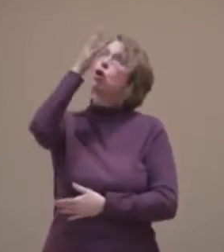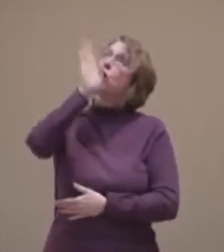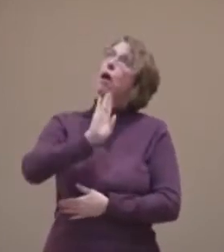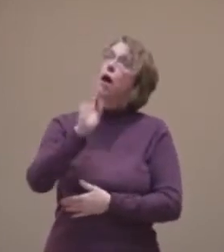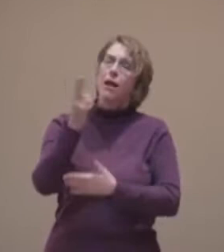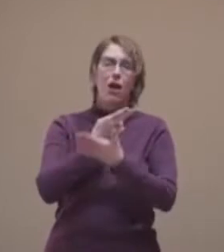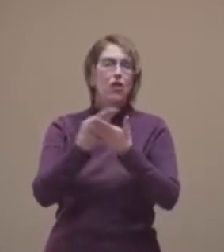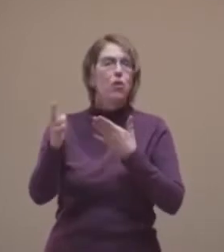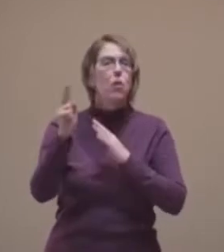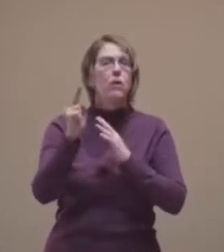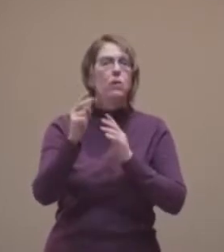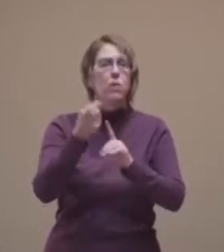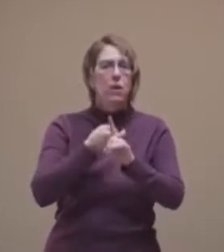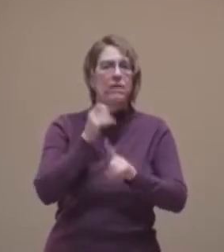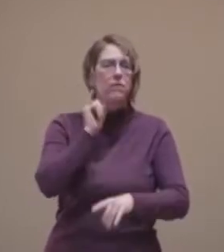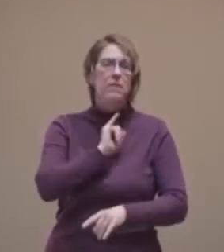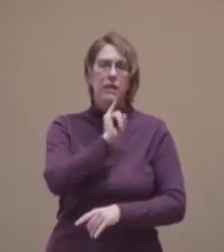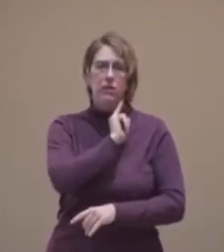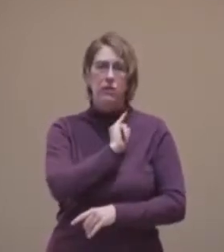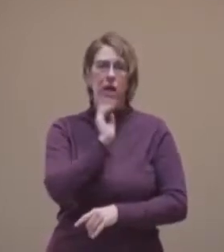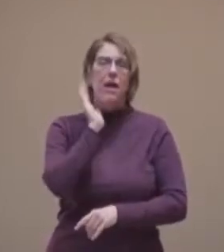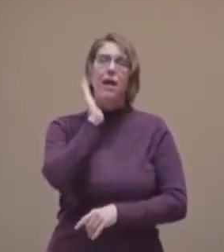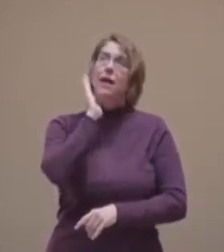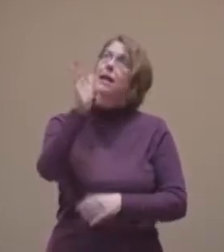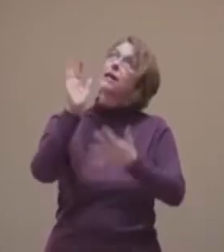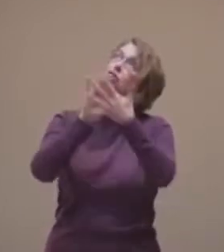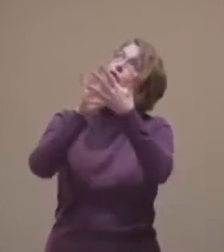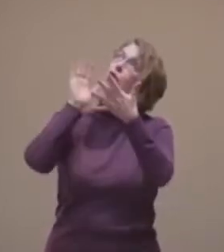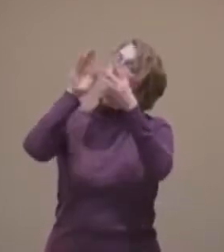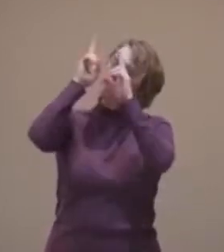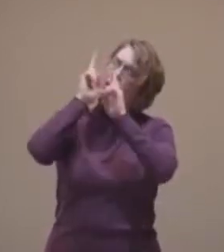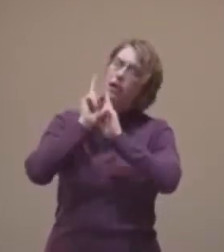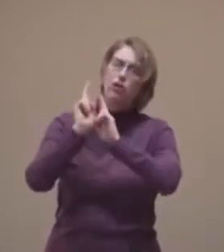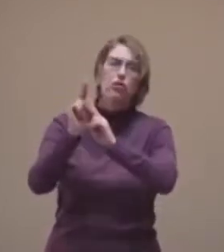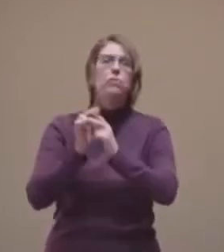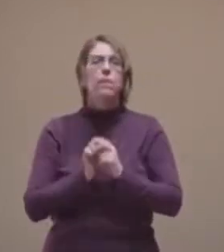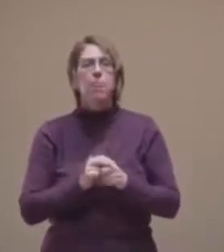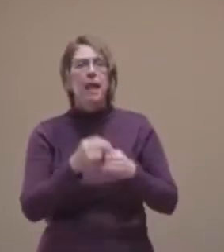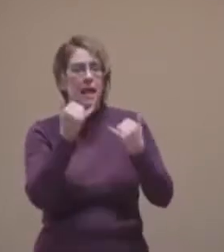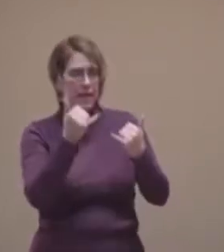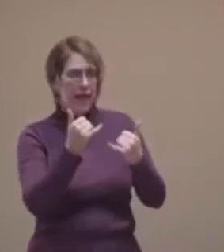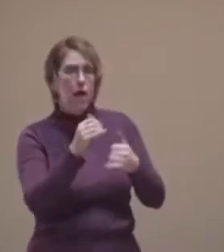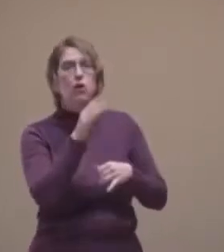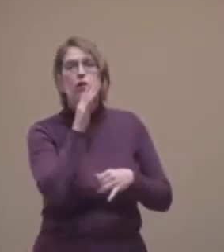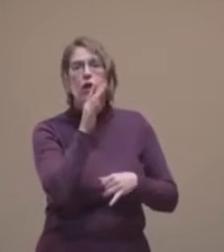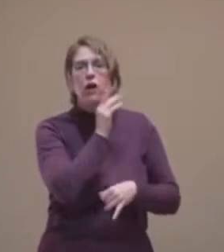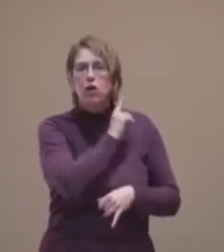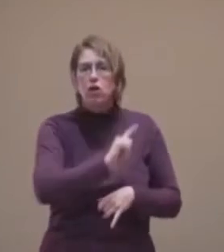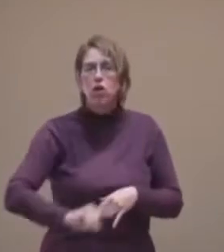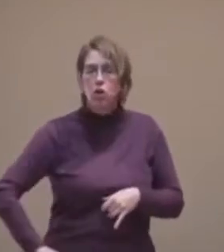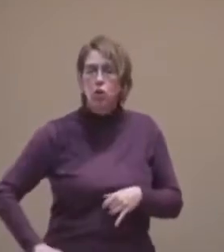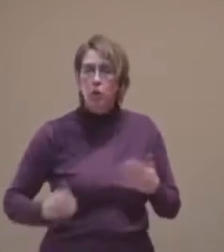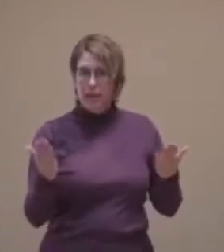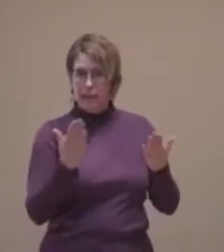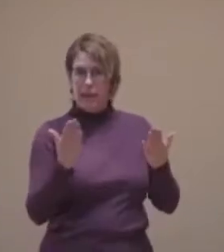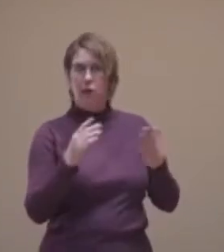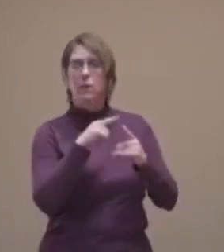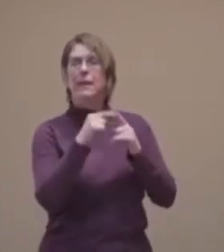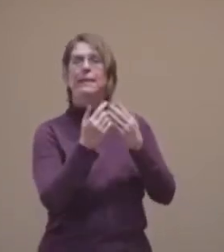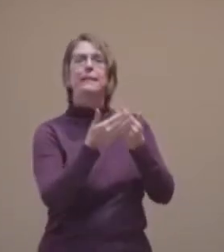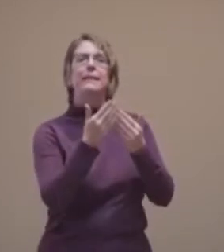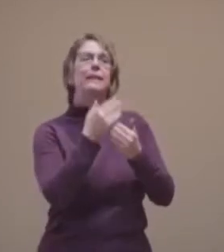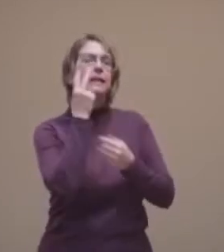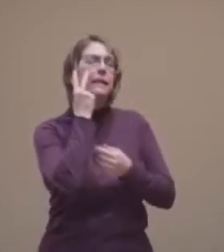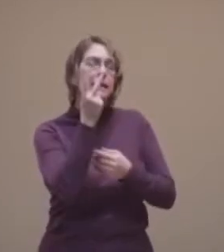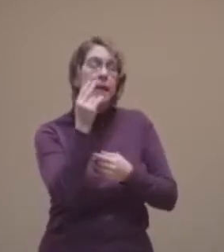Holy One of Israel, for he has glorified you. Seek the Lord while he may be found. Call upon him while